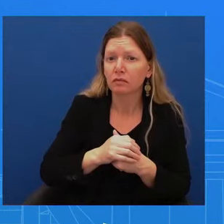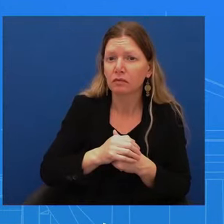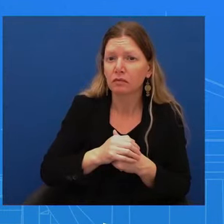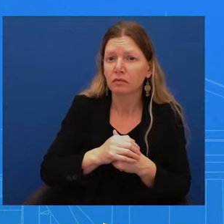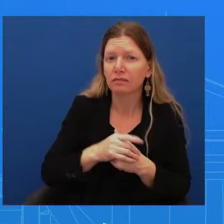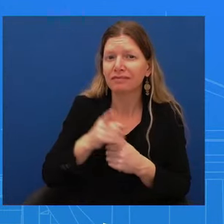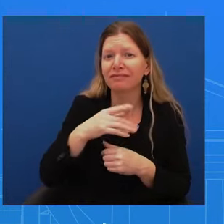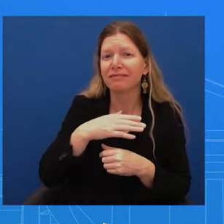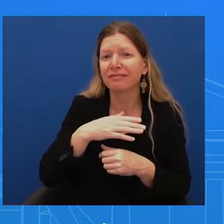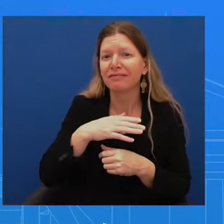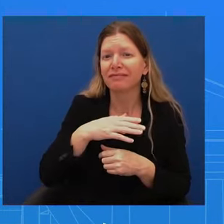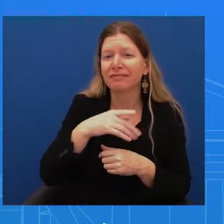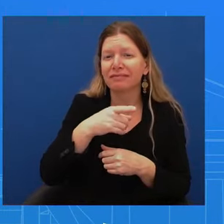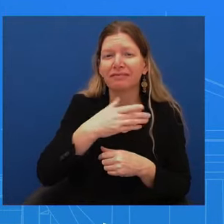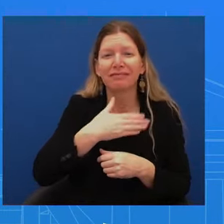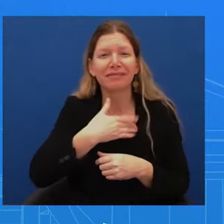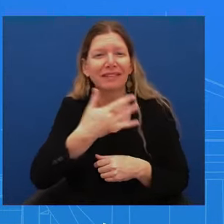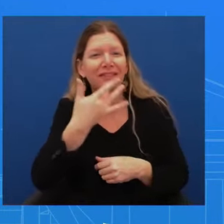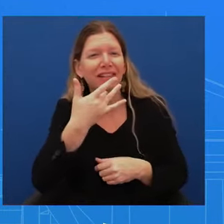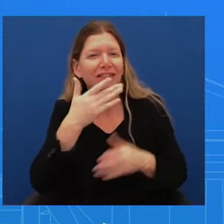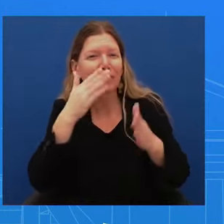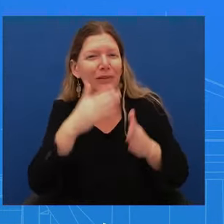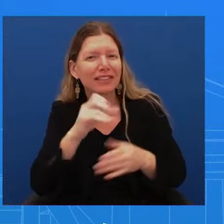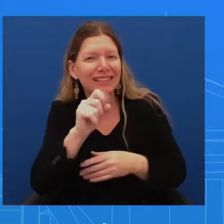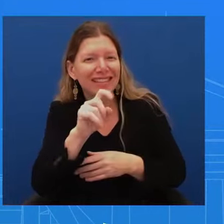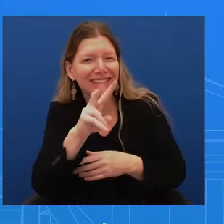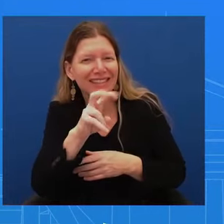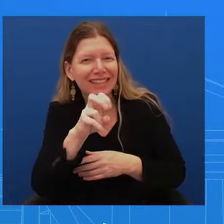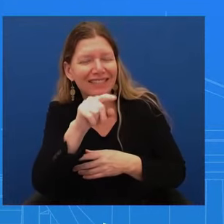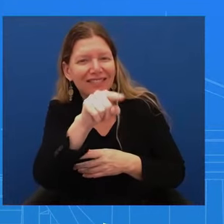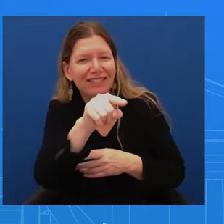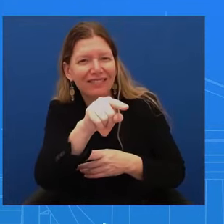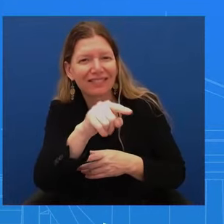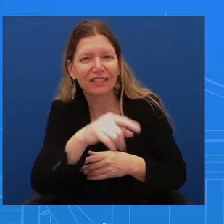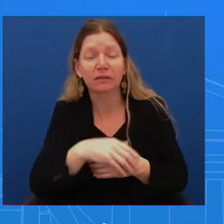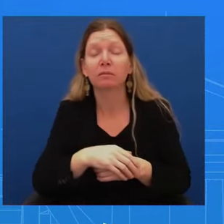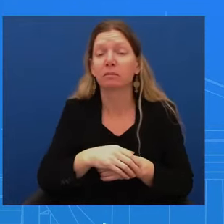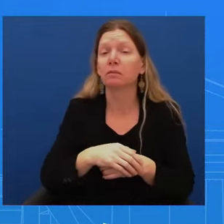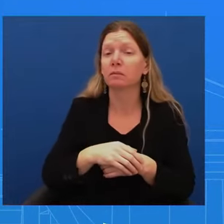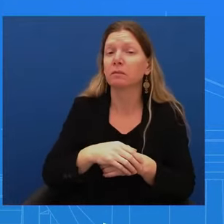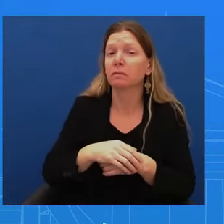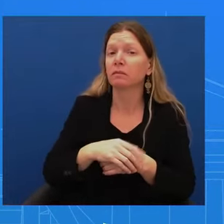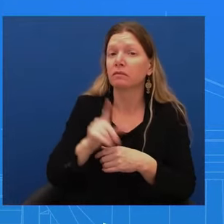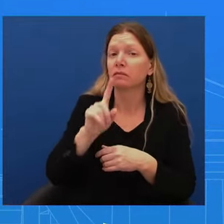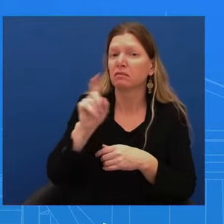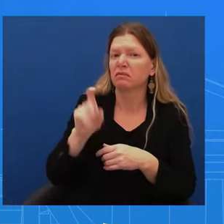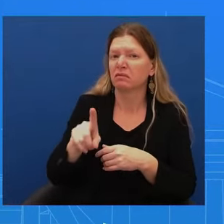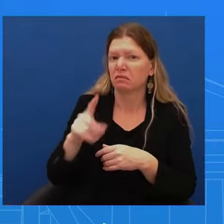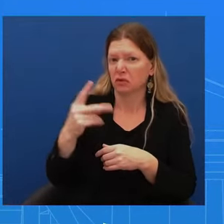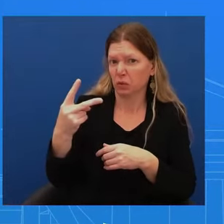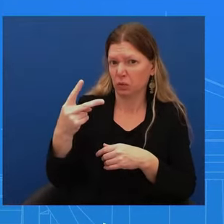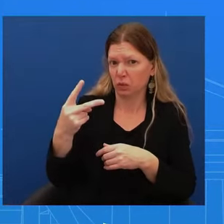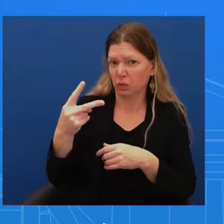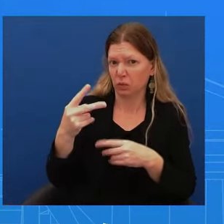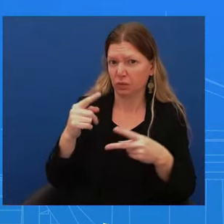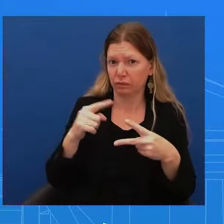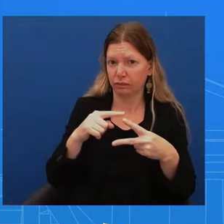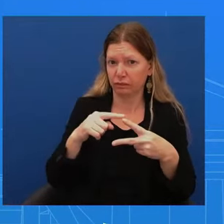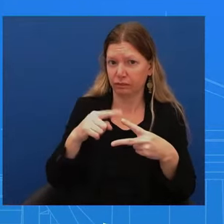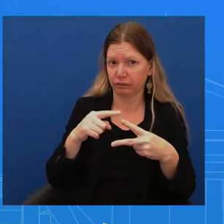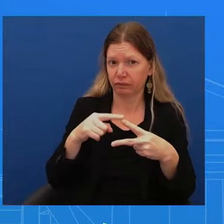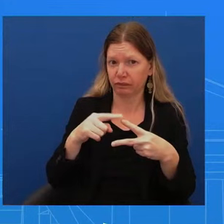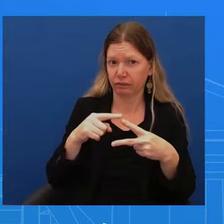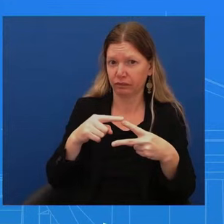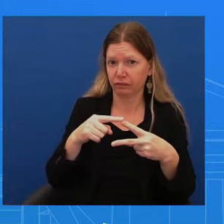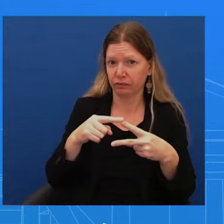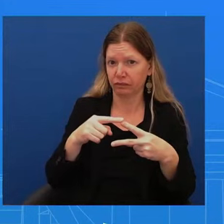I've got two questions. The first one, the first son's art dealer today was testifying on the Hill. And he said that he did not have any talks with